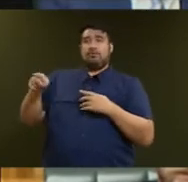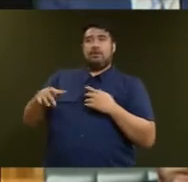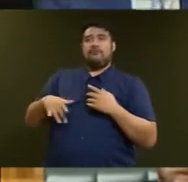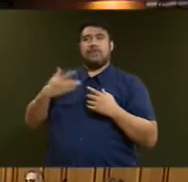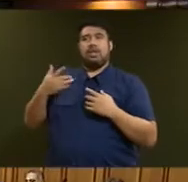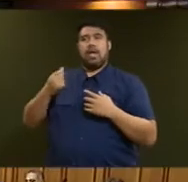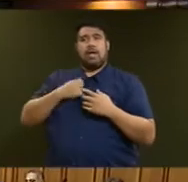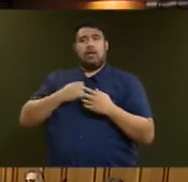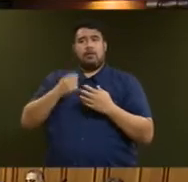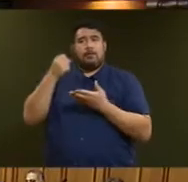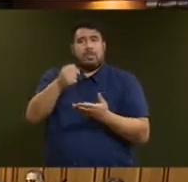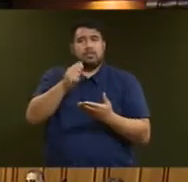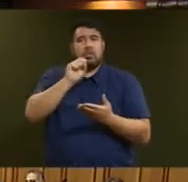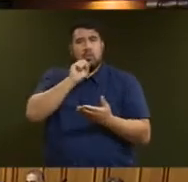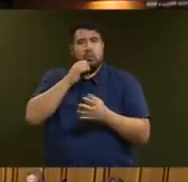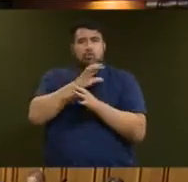good growth outlook we have.